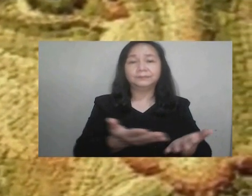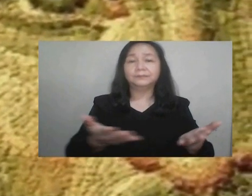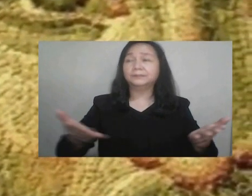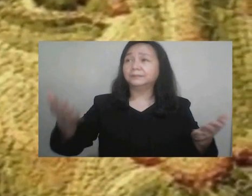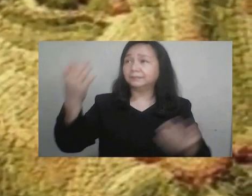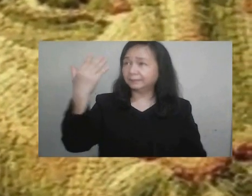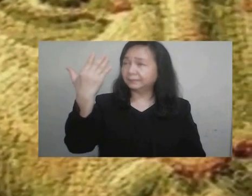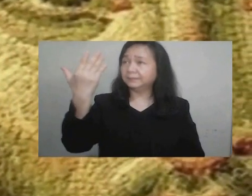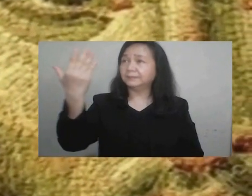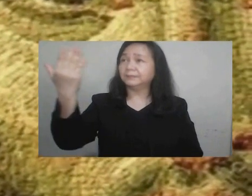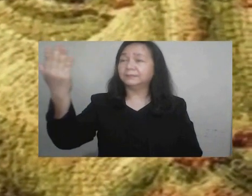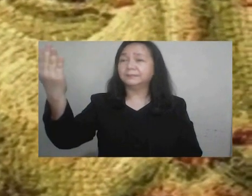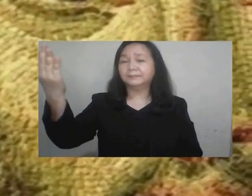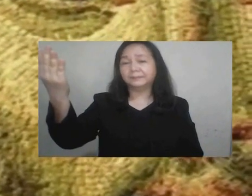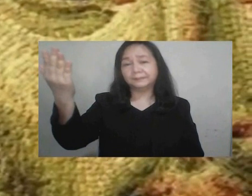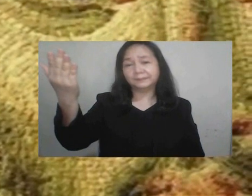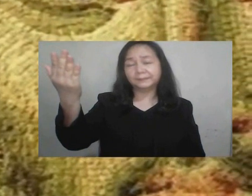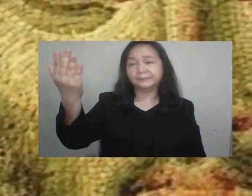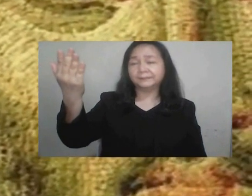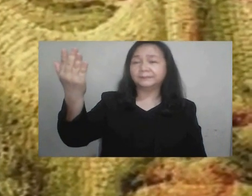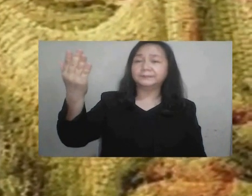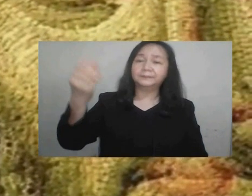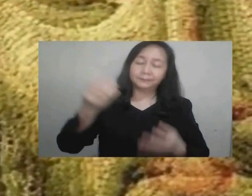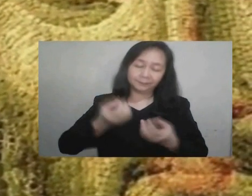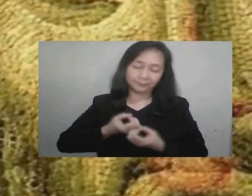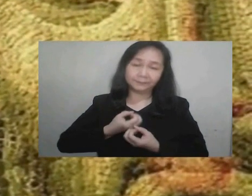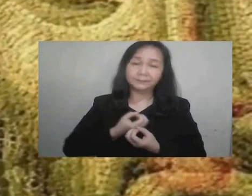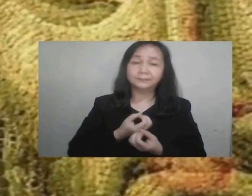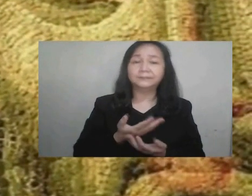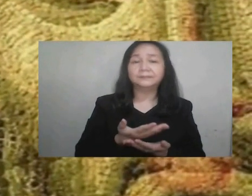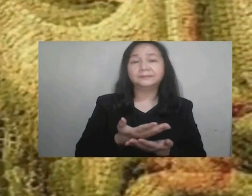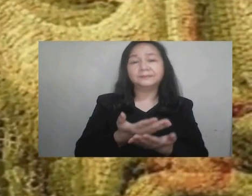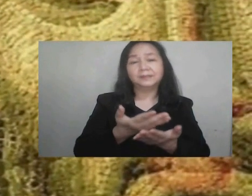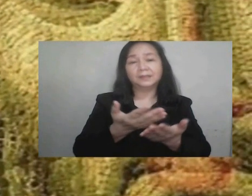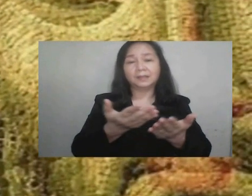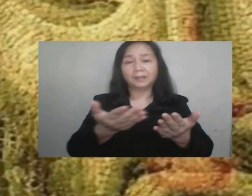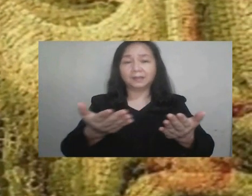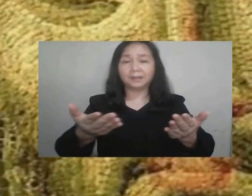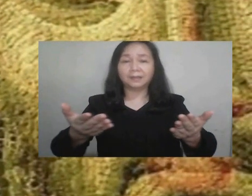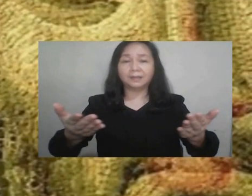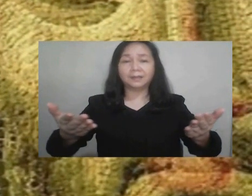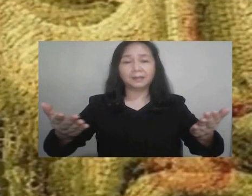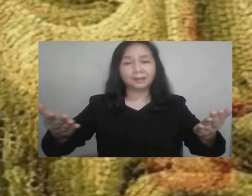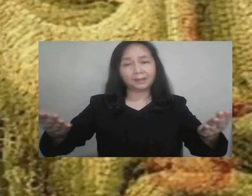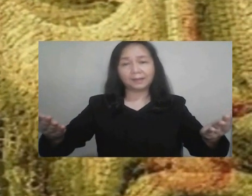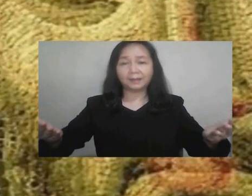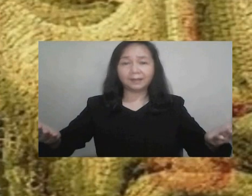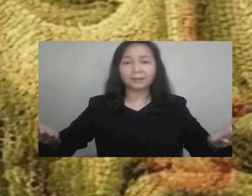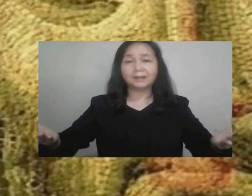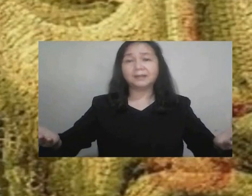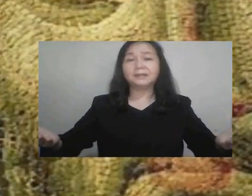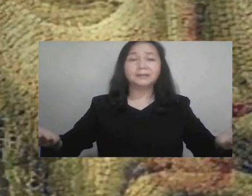kapwa ko, kita'y iaatay.